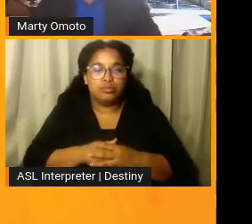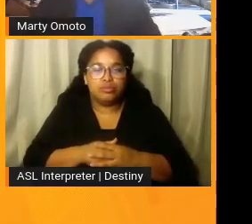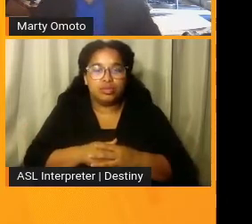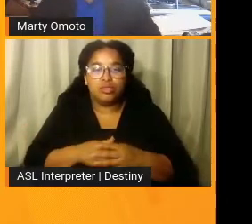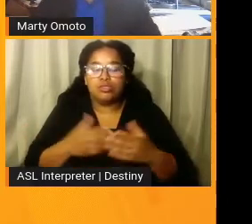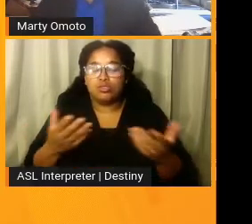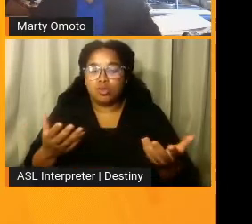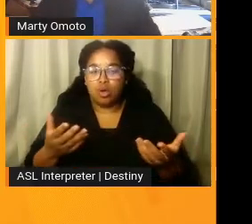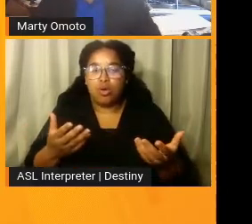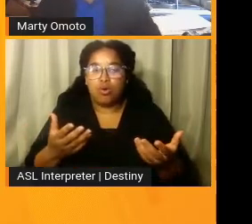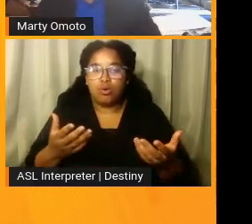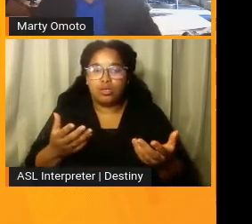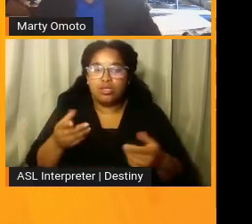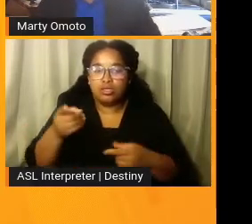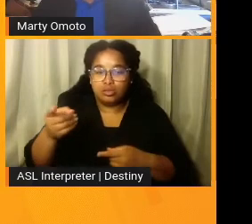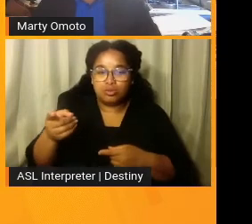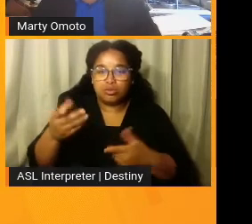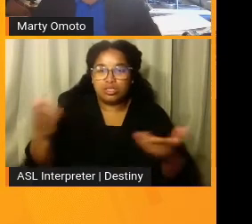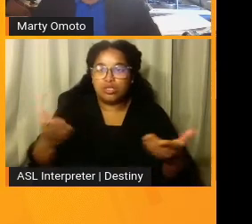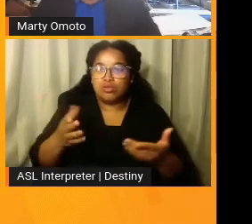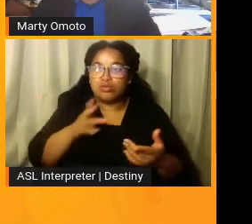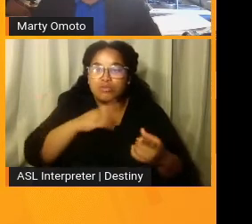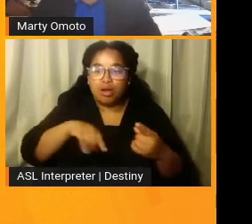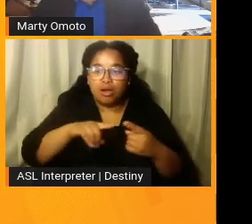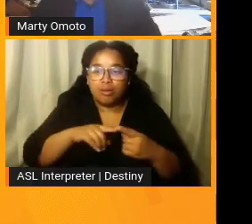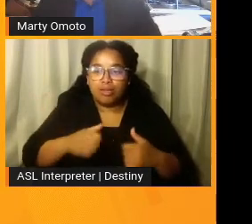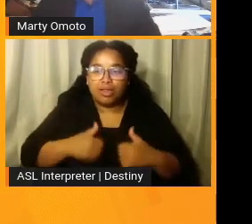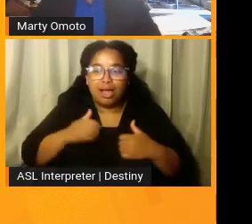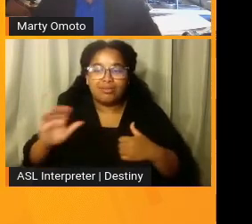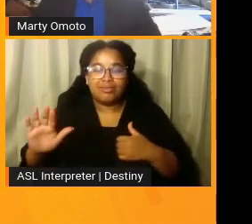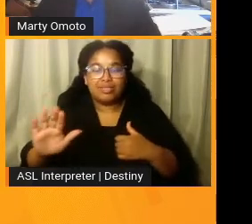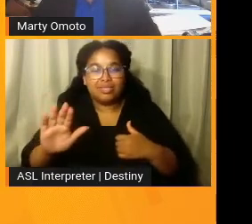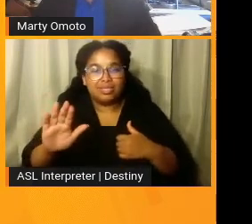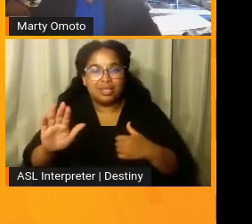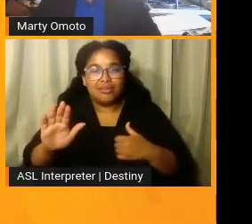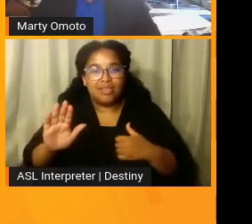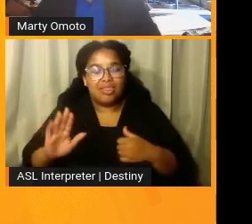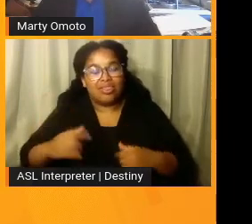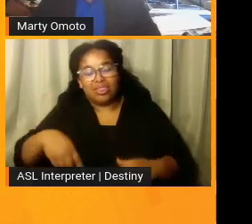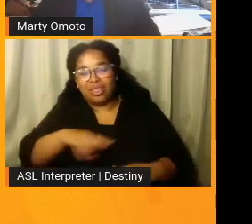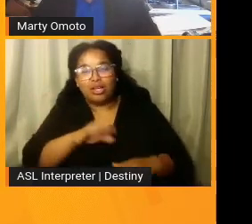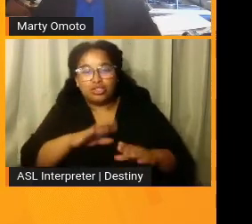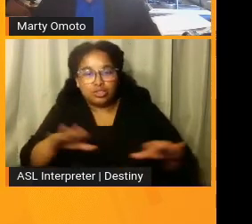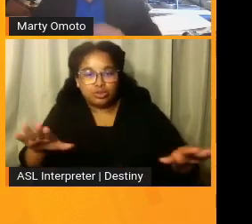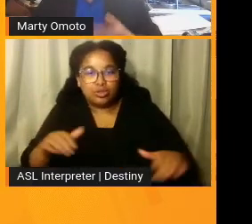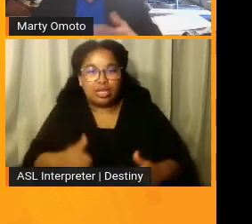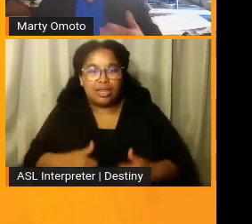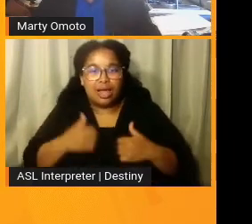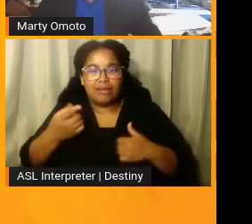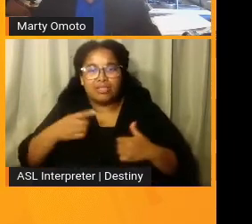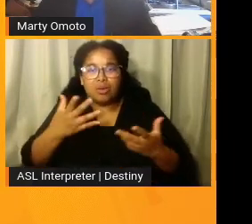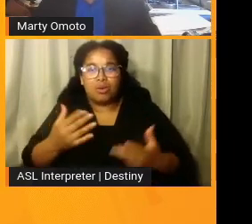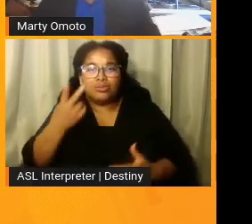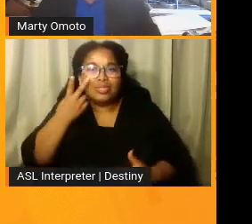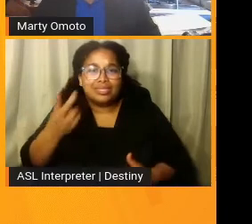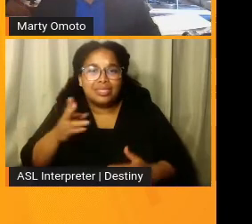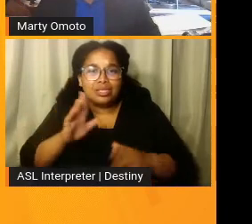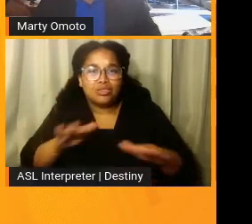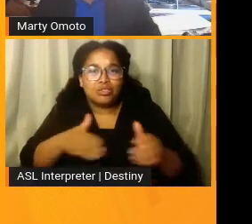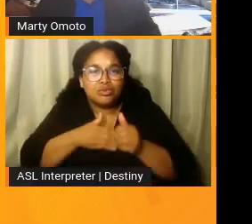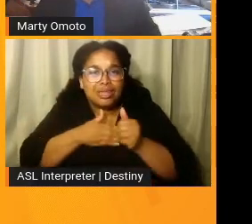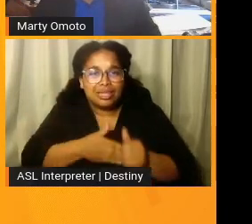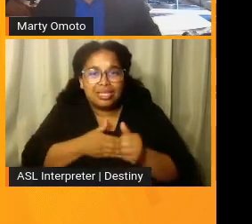here to talk about the lives of their children and the lives, um, that they wanted to see their children lead.